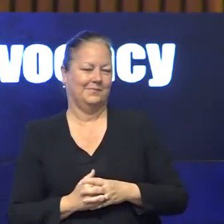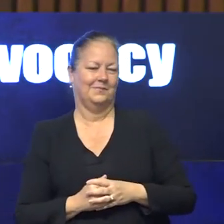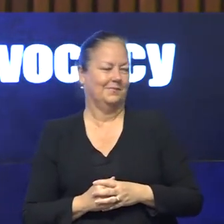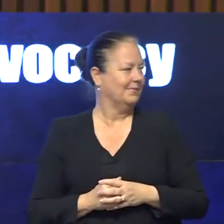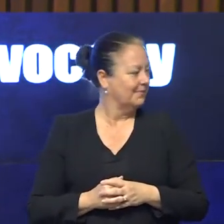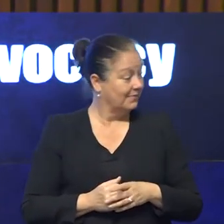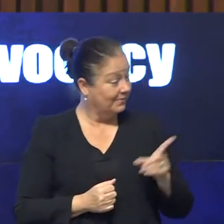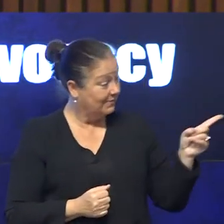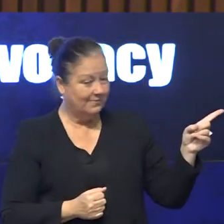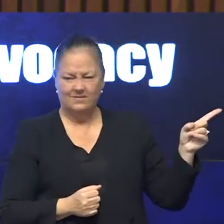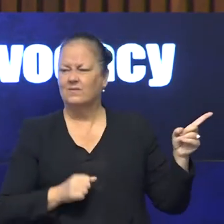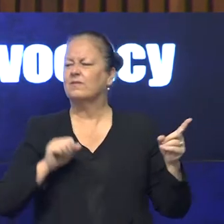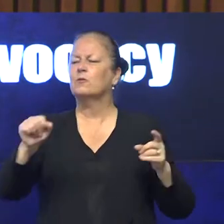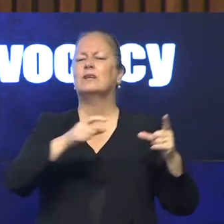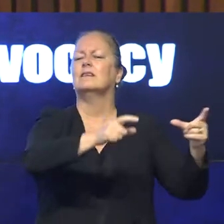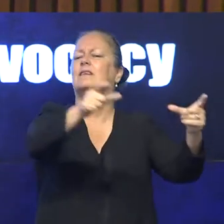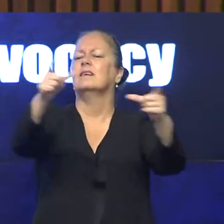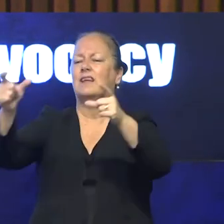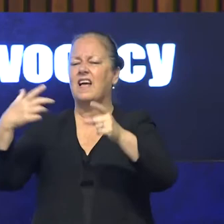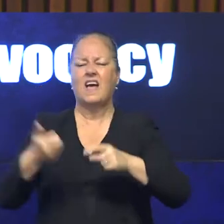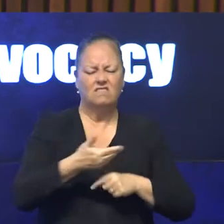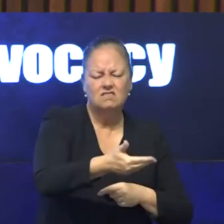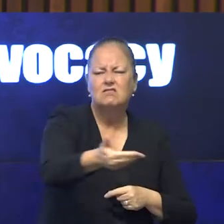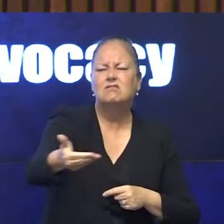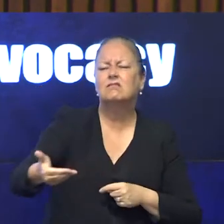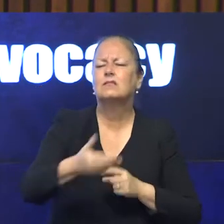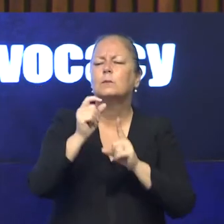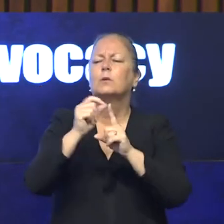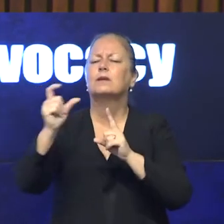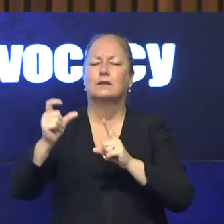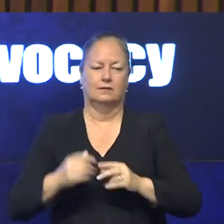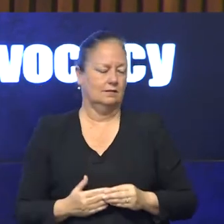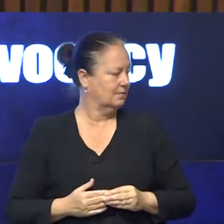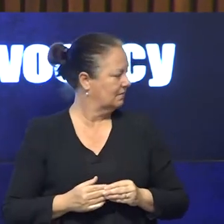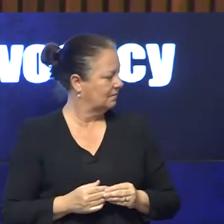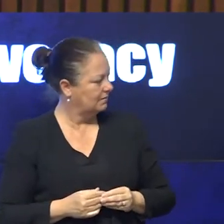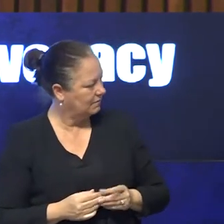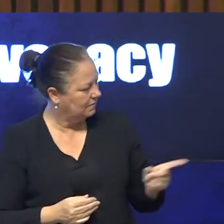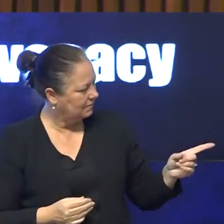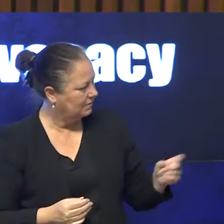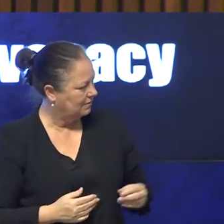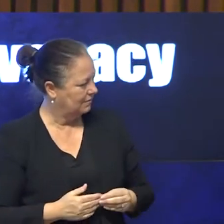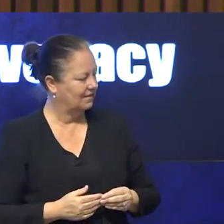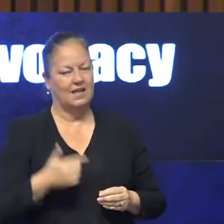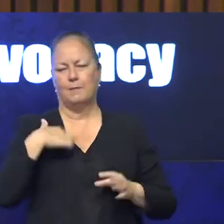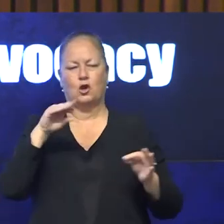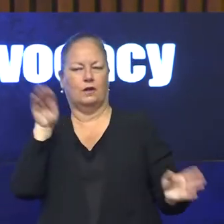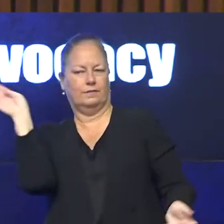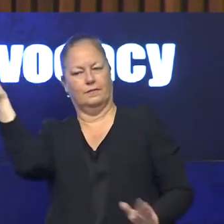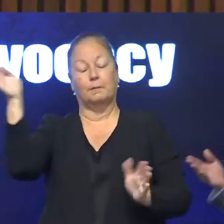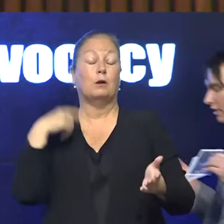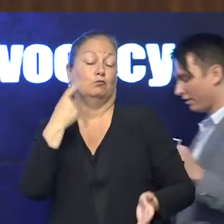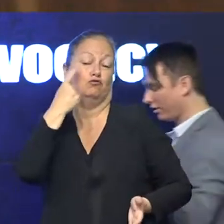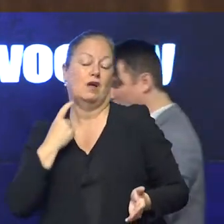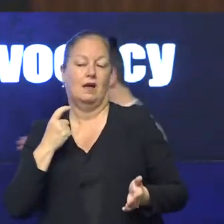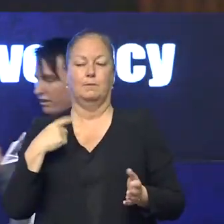There are some amazing postcards that are on your tables. They look like this. I'm not a hand model, but I'll give it a go.